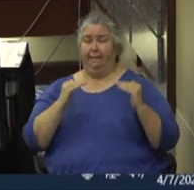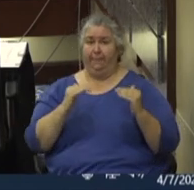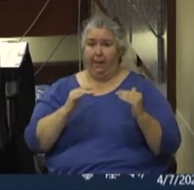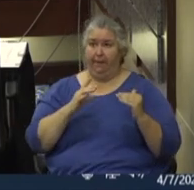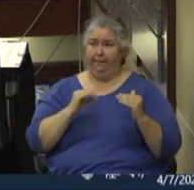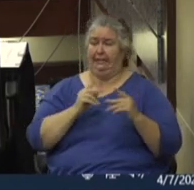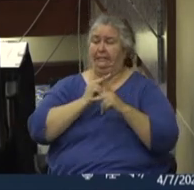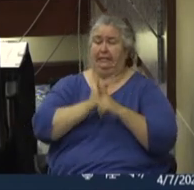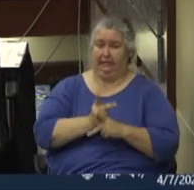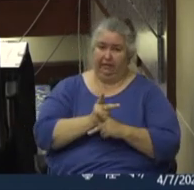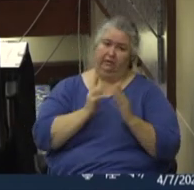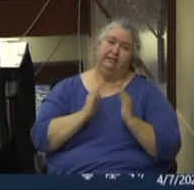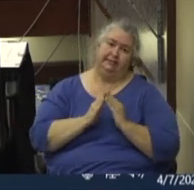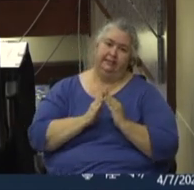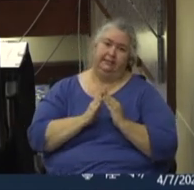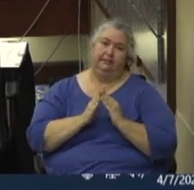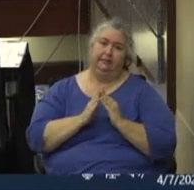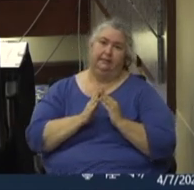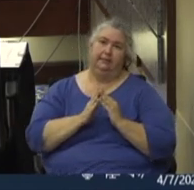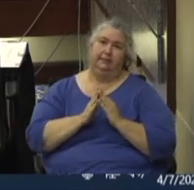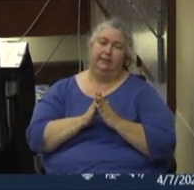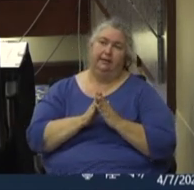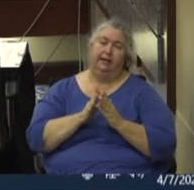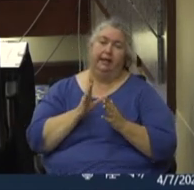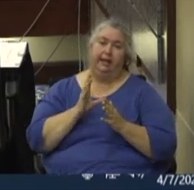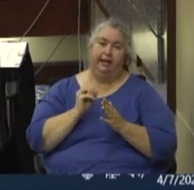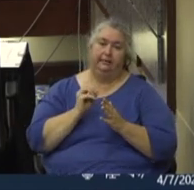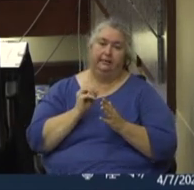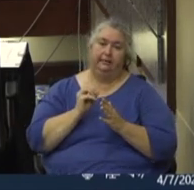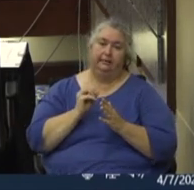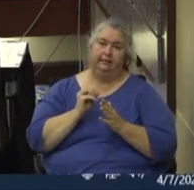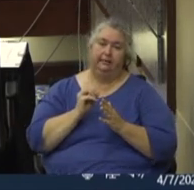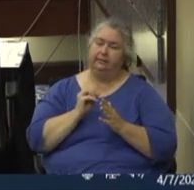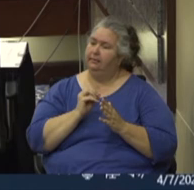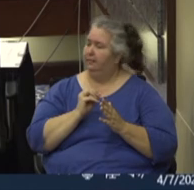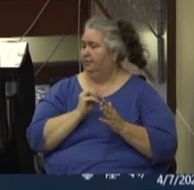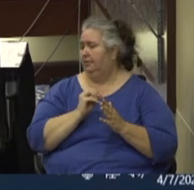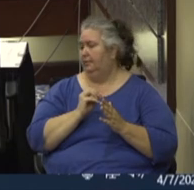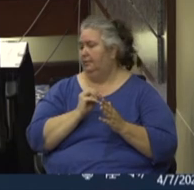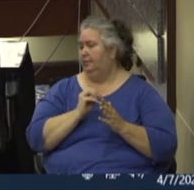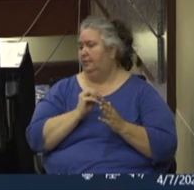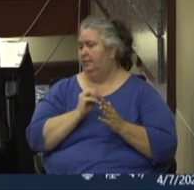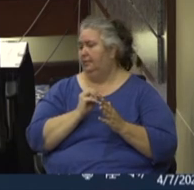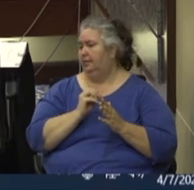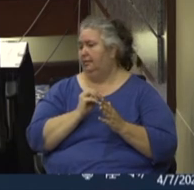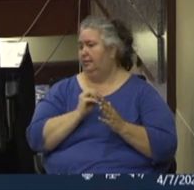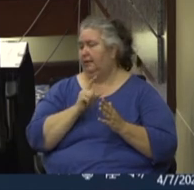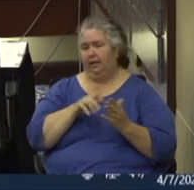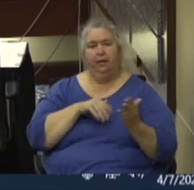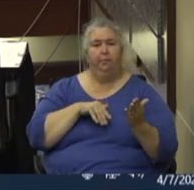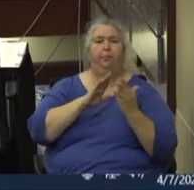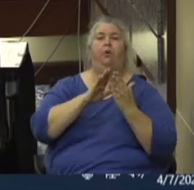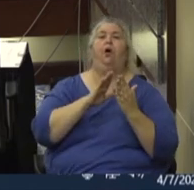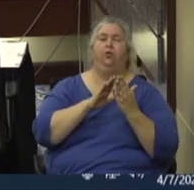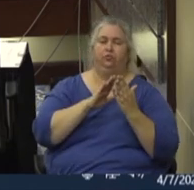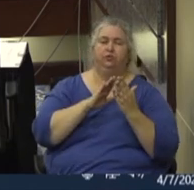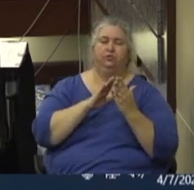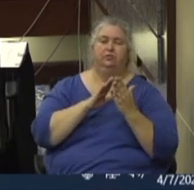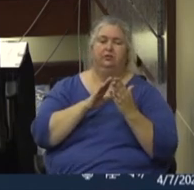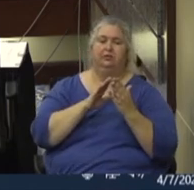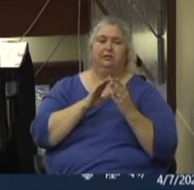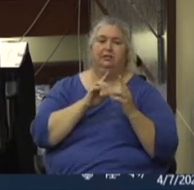the concerns of our city. And they're working diligently to approach these matters collaboratively and excellently.